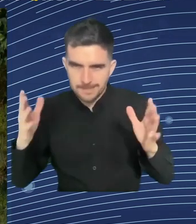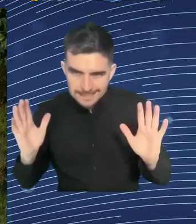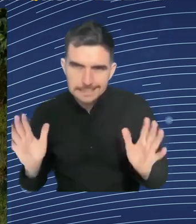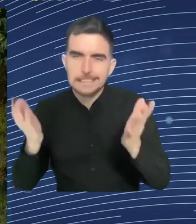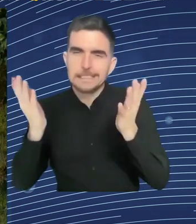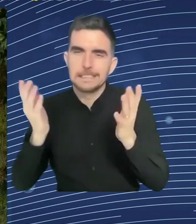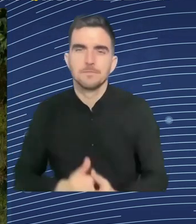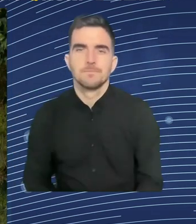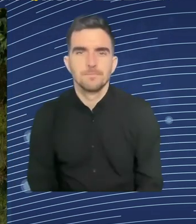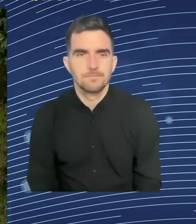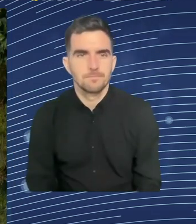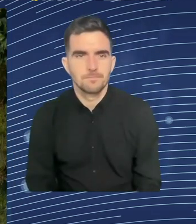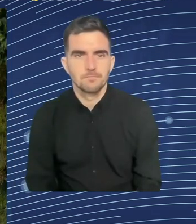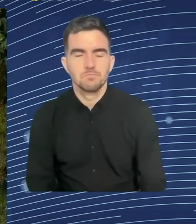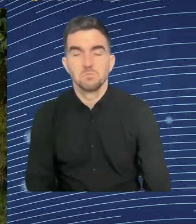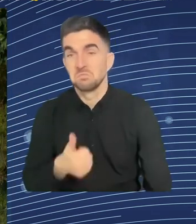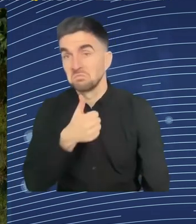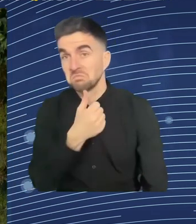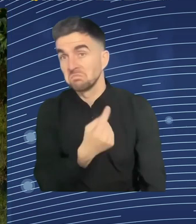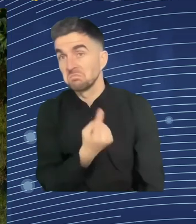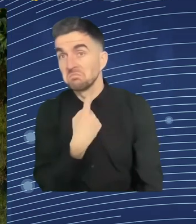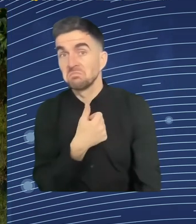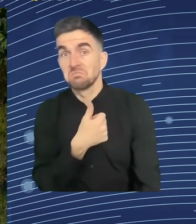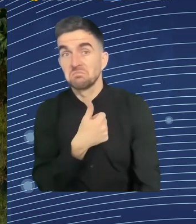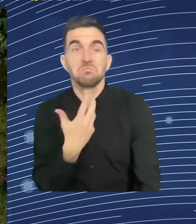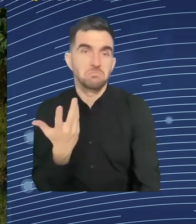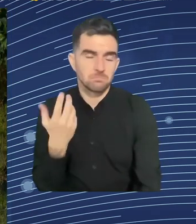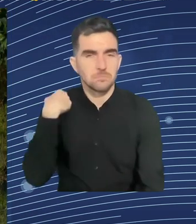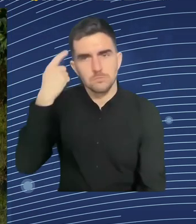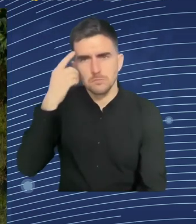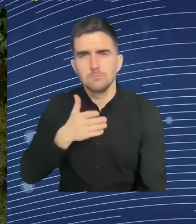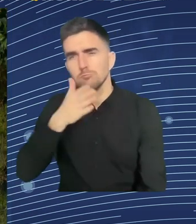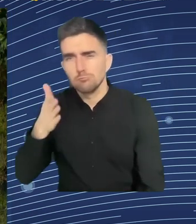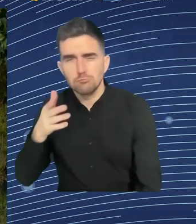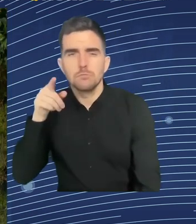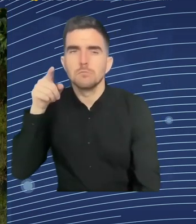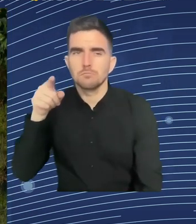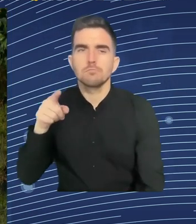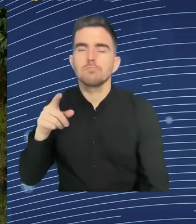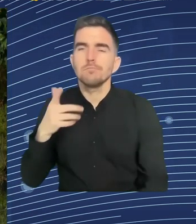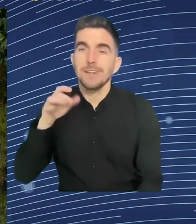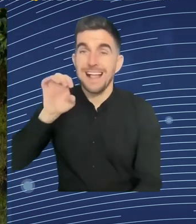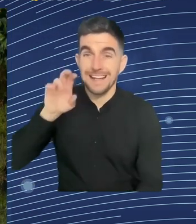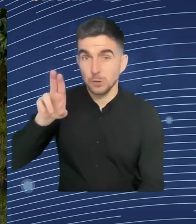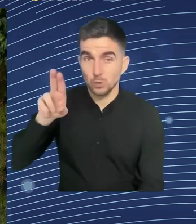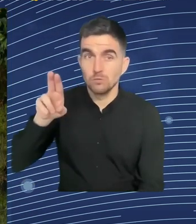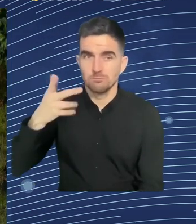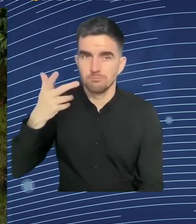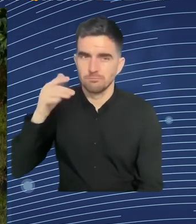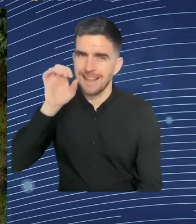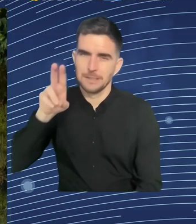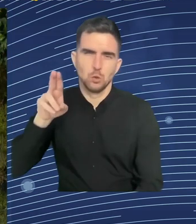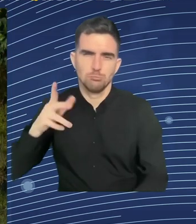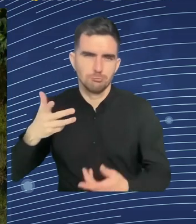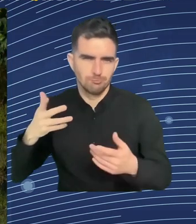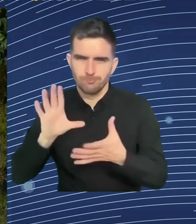So how do we ensure that from a systems perspective, we create AI that is by design in line with our values?